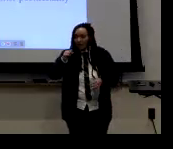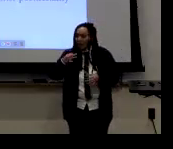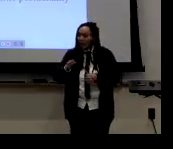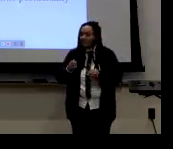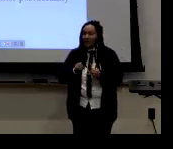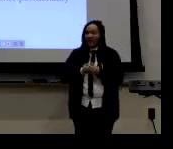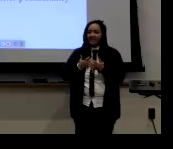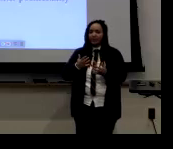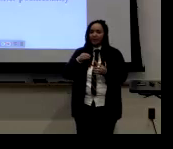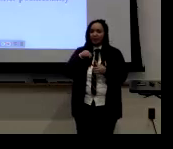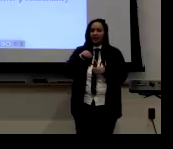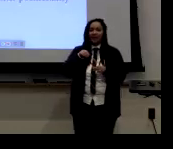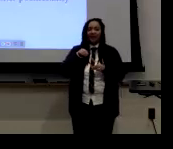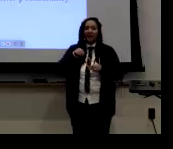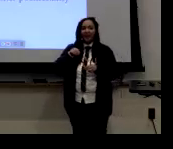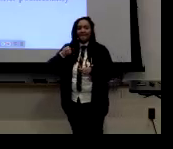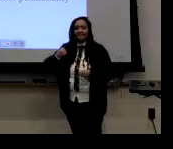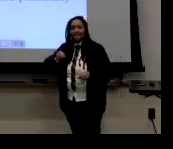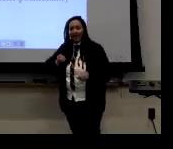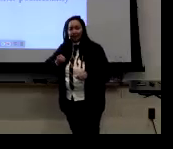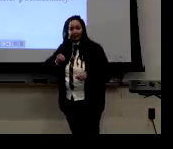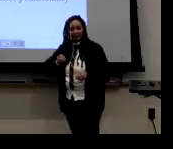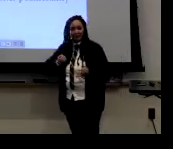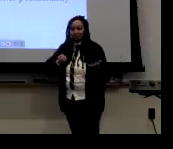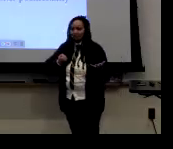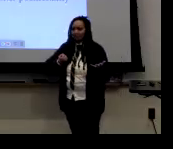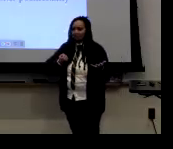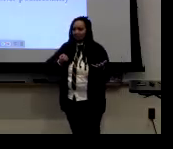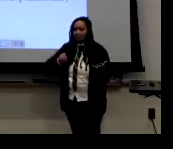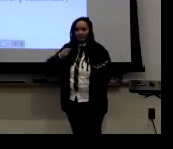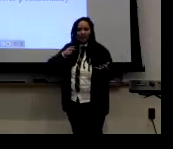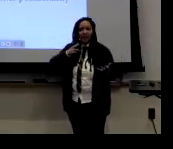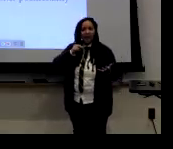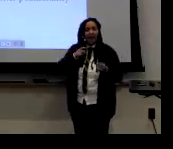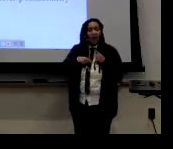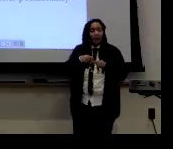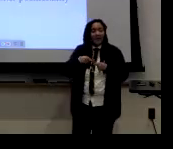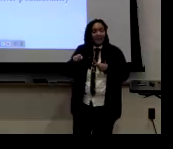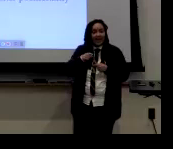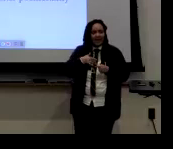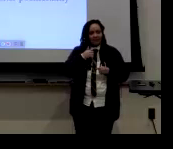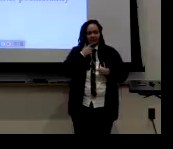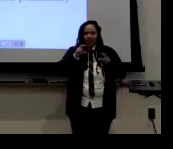Because of the stigma. You know, we tend to have stigmas about masculine. masculinity.